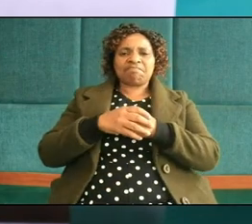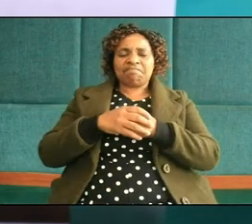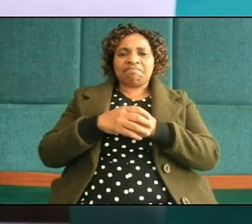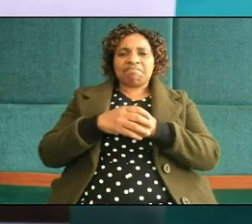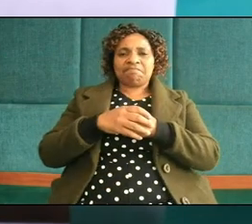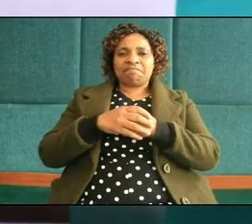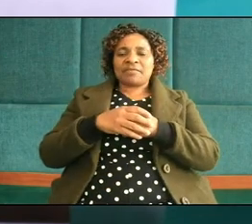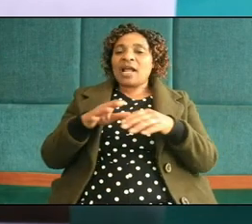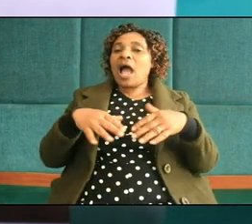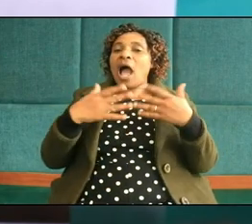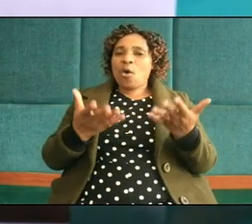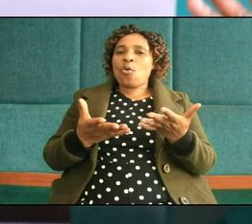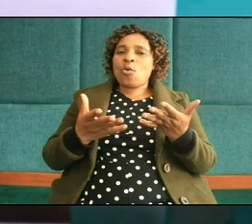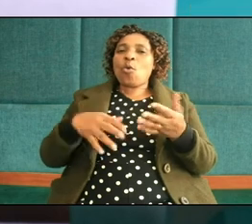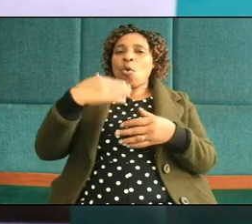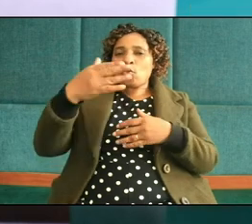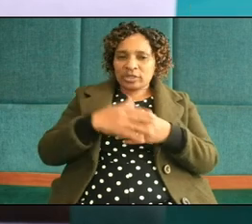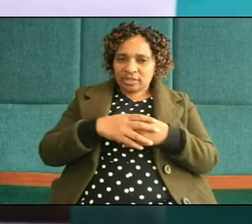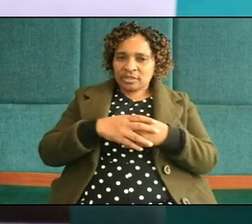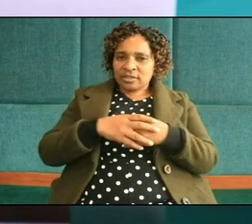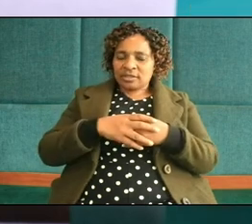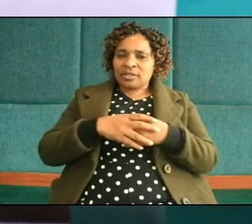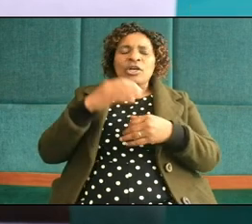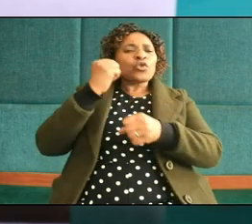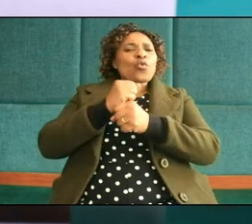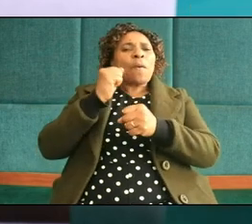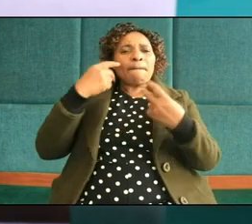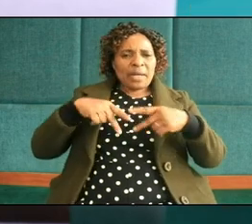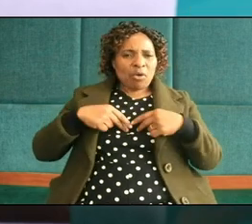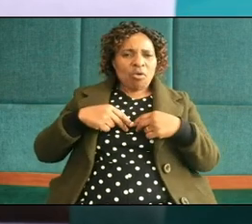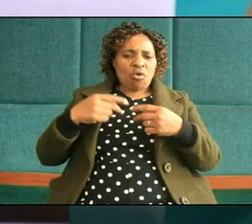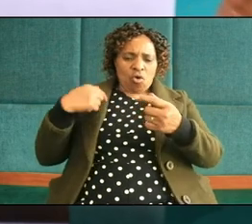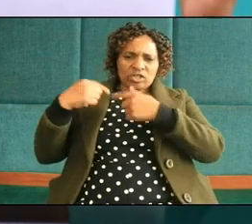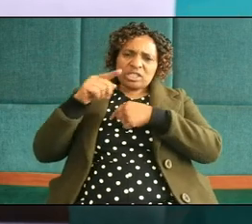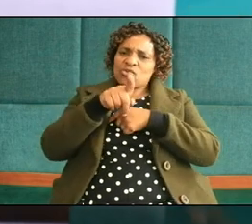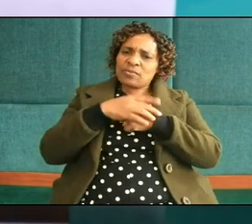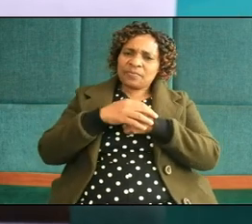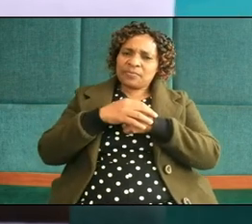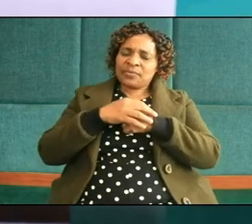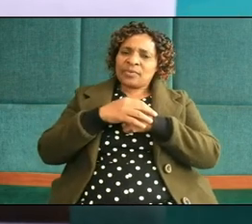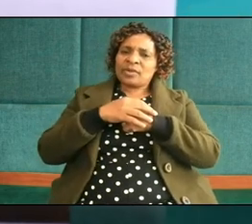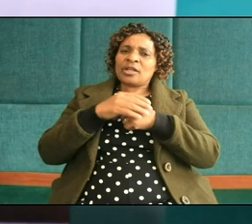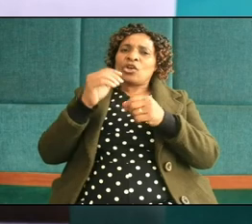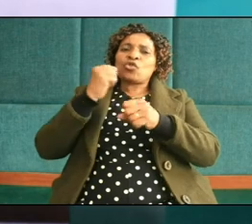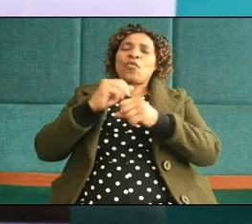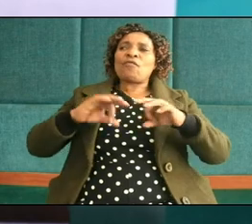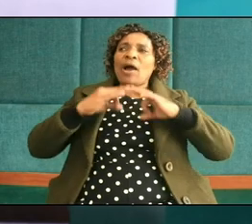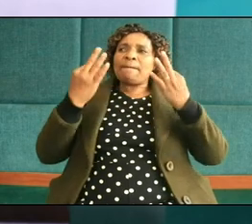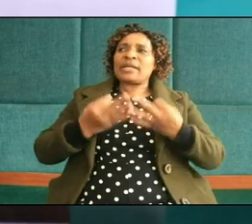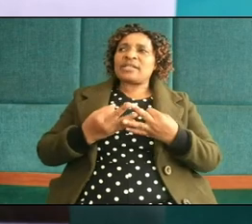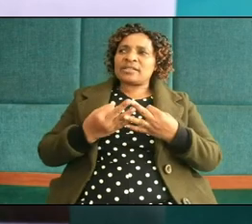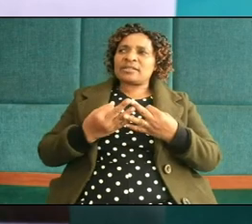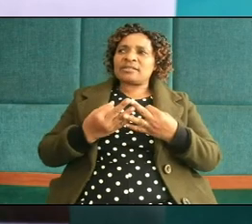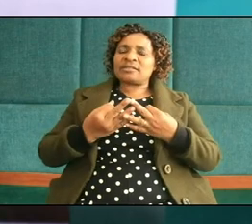how often do people consider you though you have a family that he doesn't have a